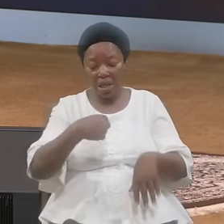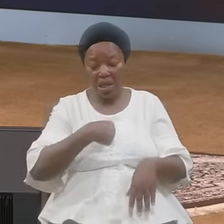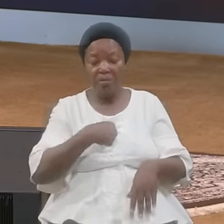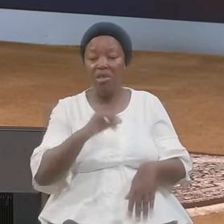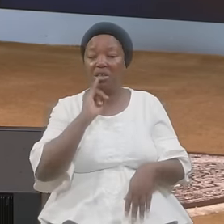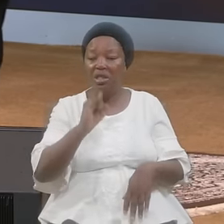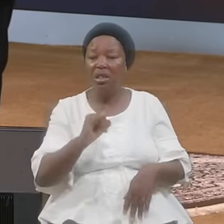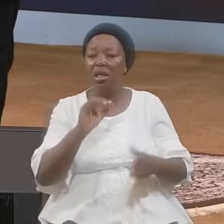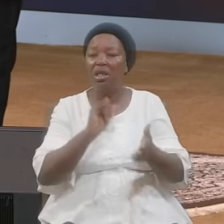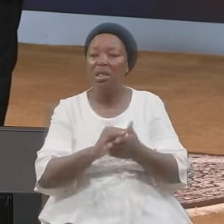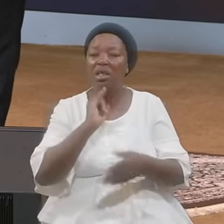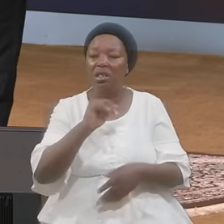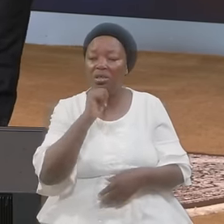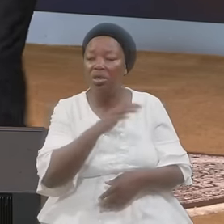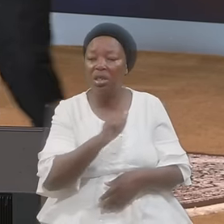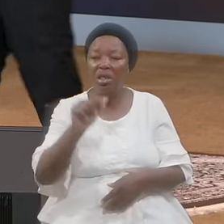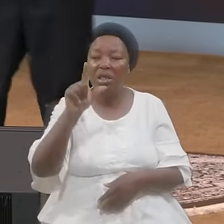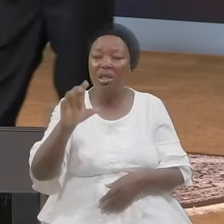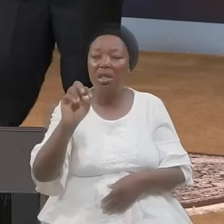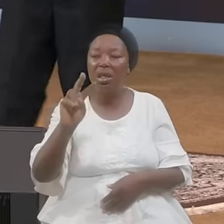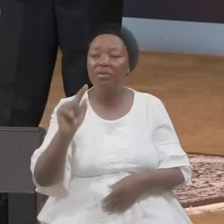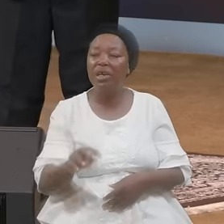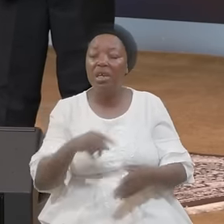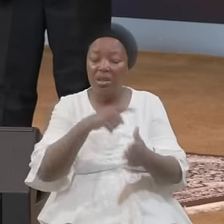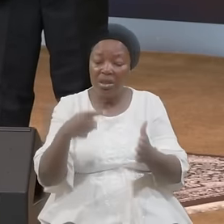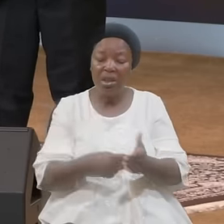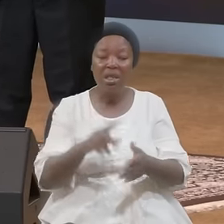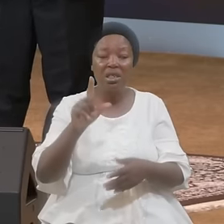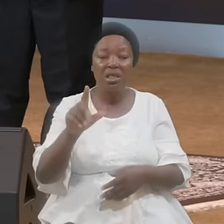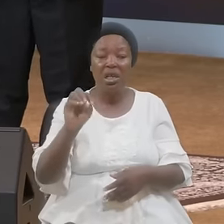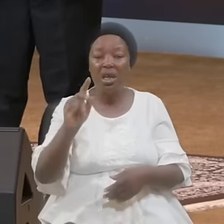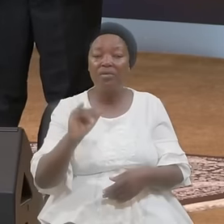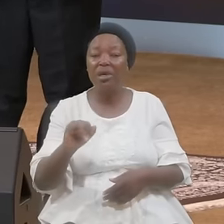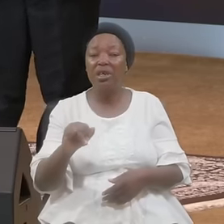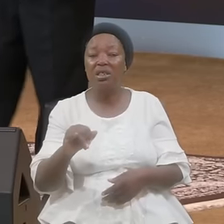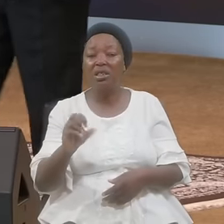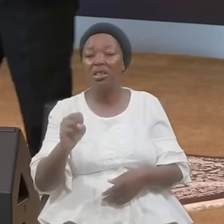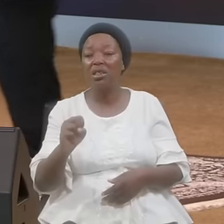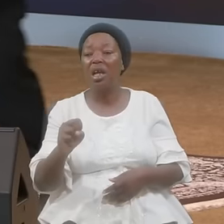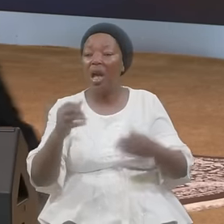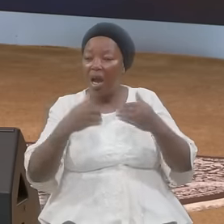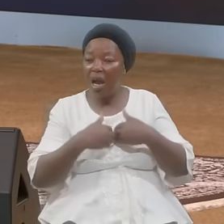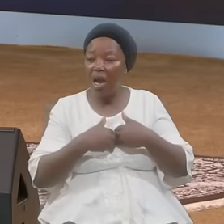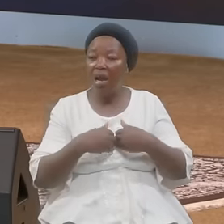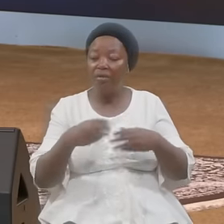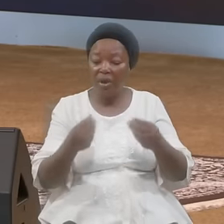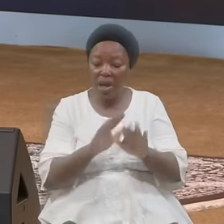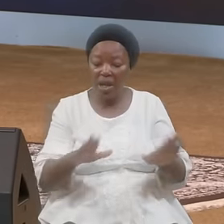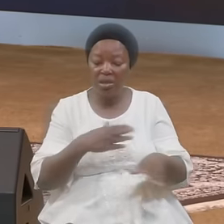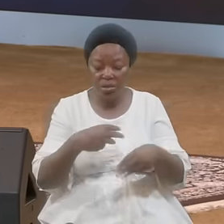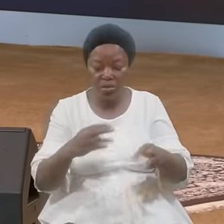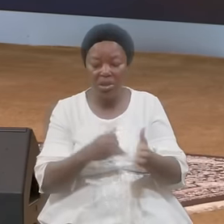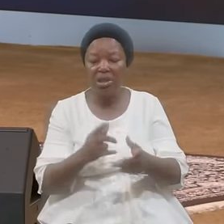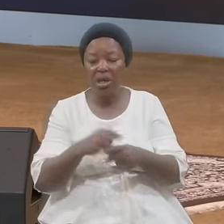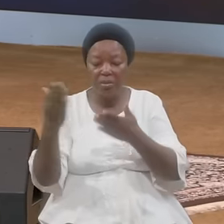Levi This Levi Whatever He Had He Sold It And Brought